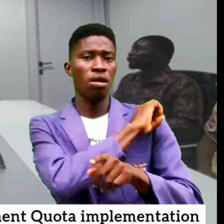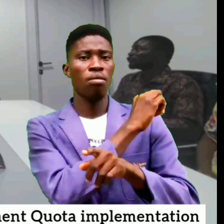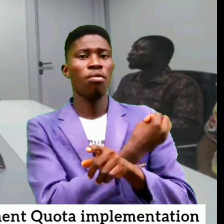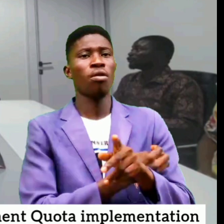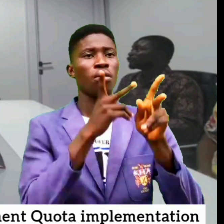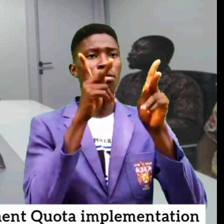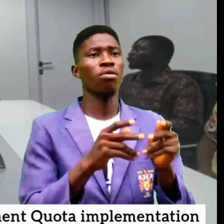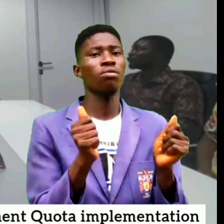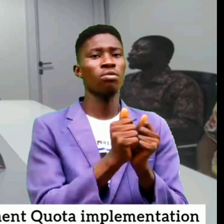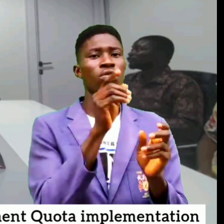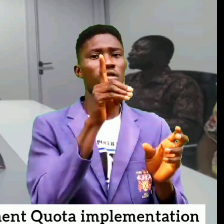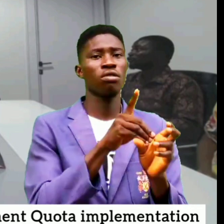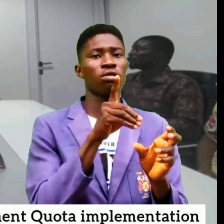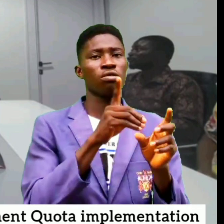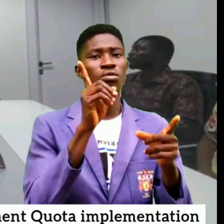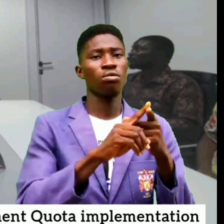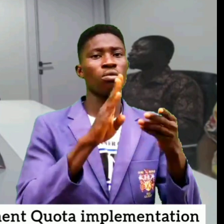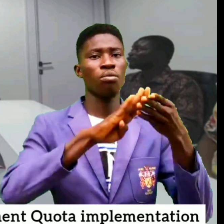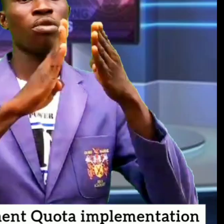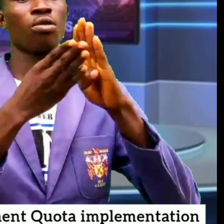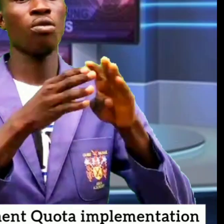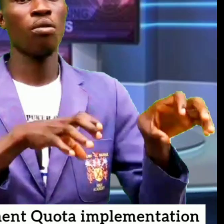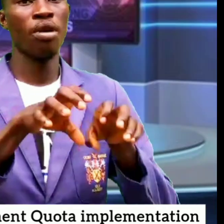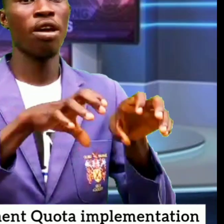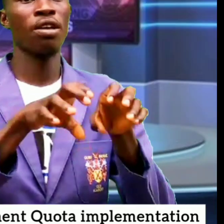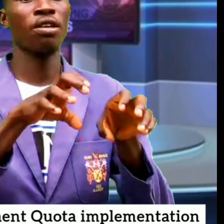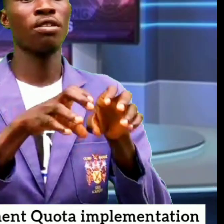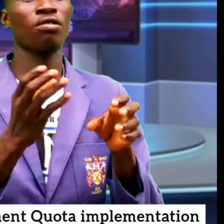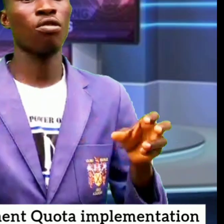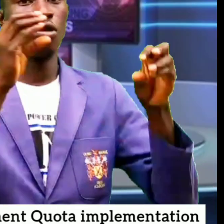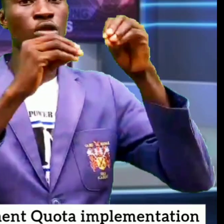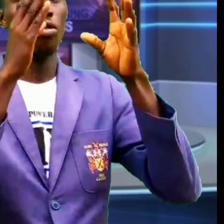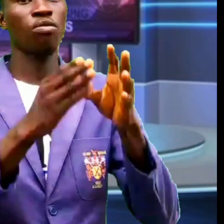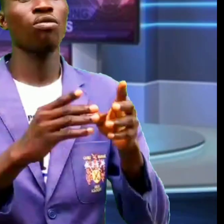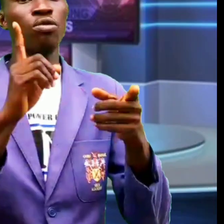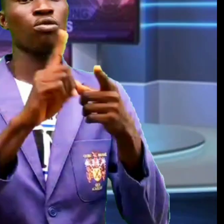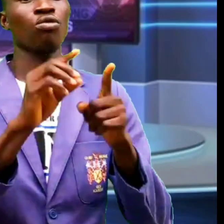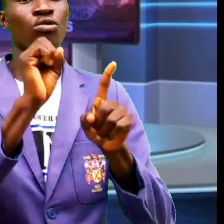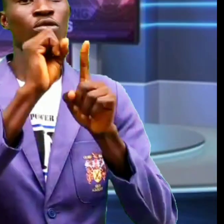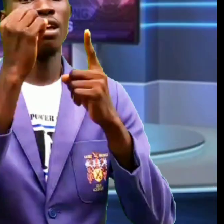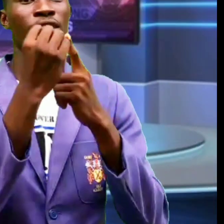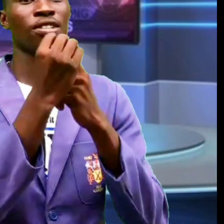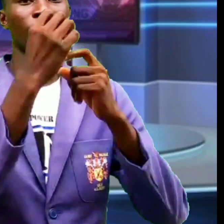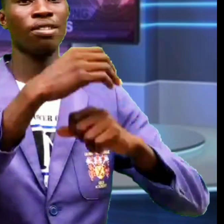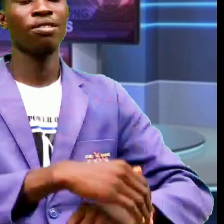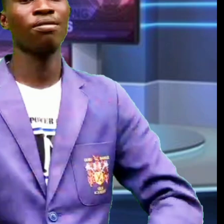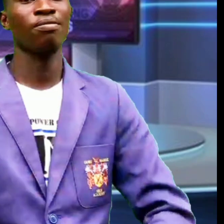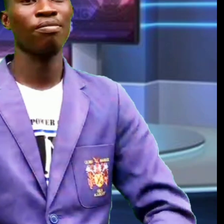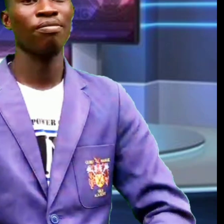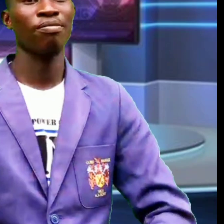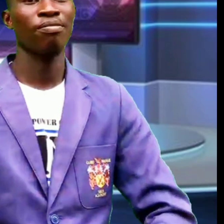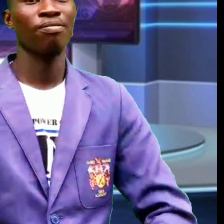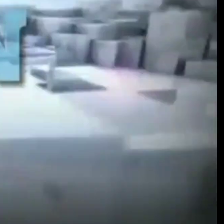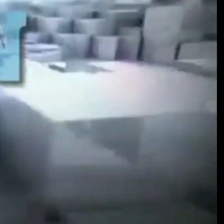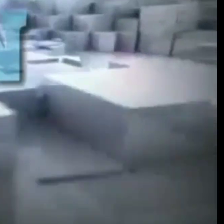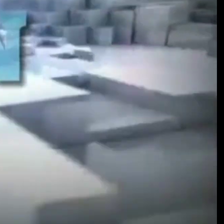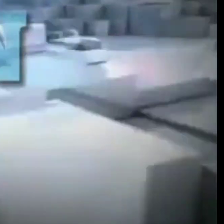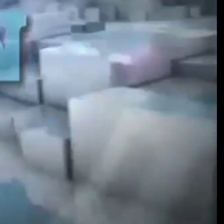disabilities to become active contributors to society so so